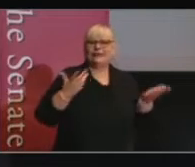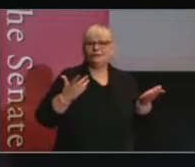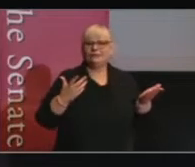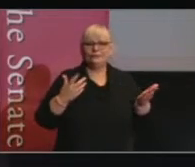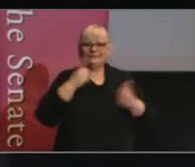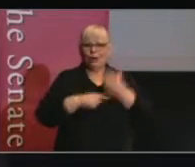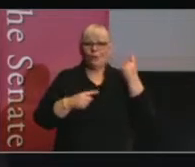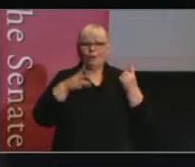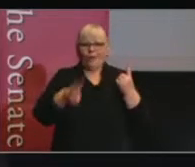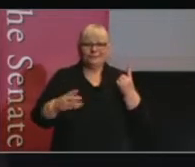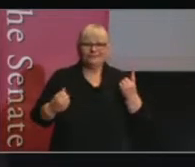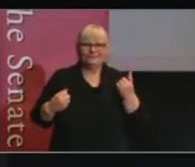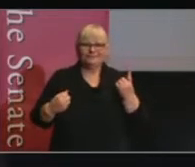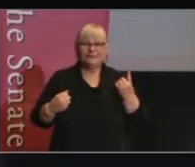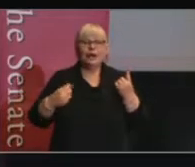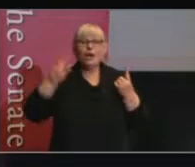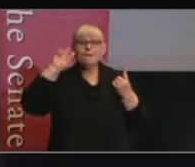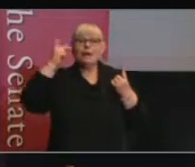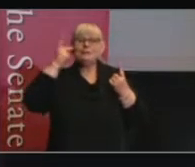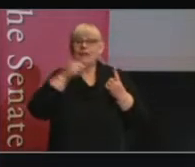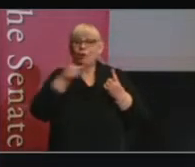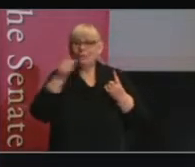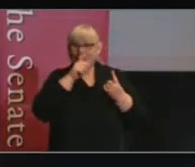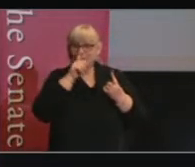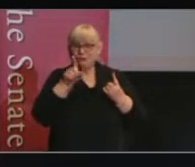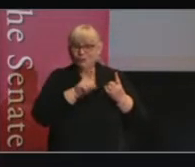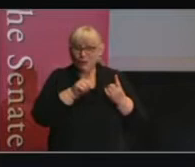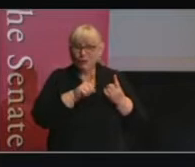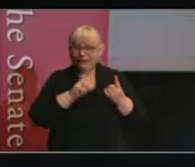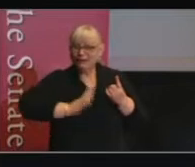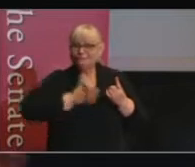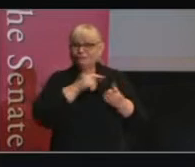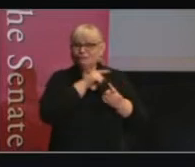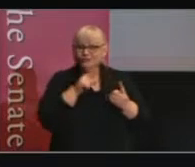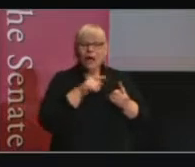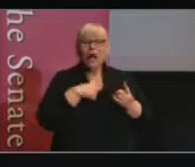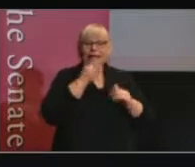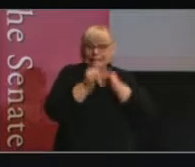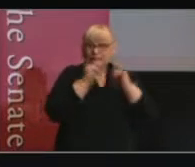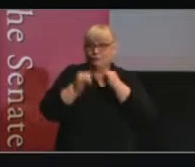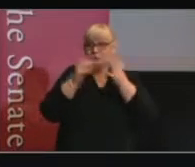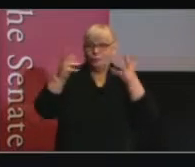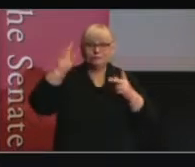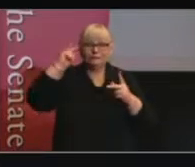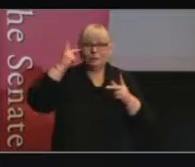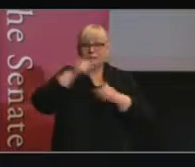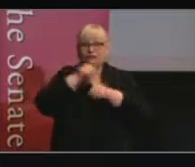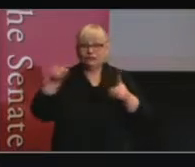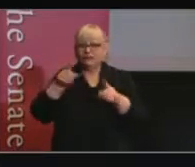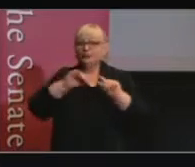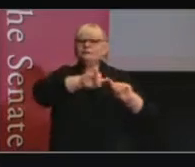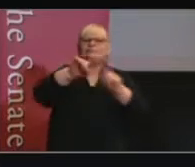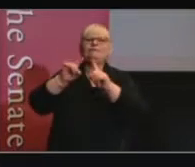so important to parliamentarians. So, when I interviewed a whole lot of parliamentarians from across different political parties,